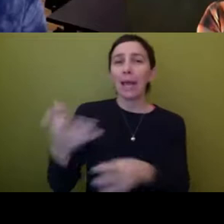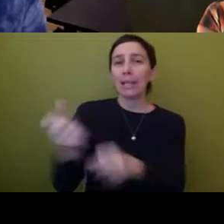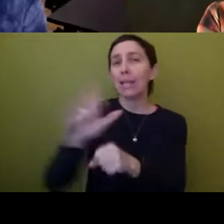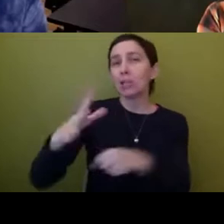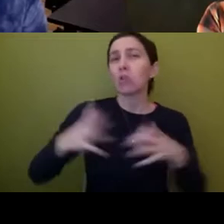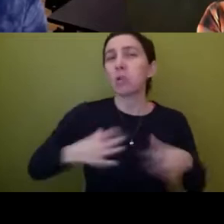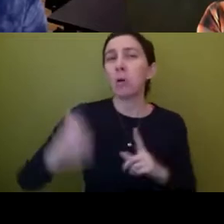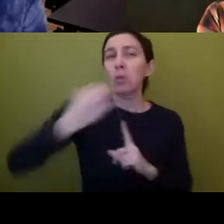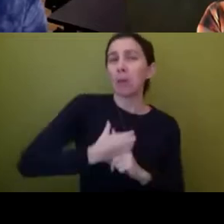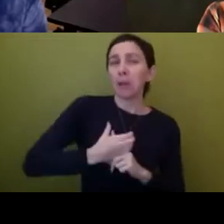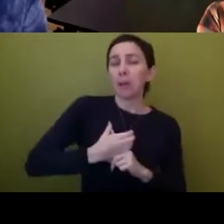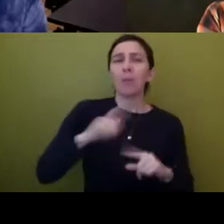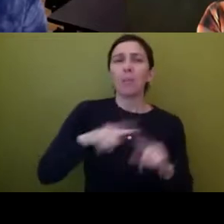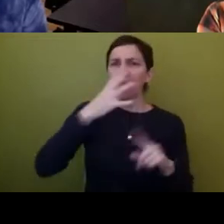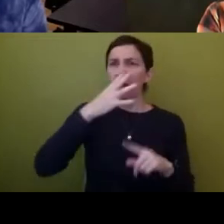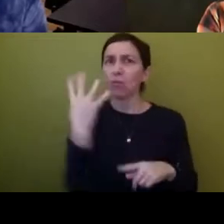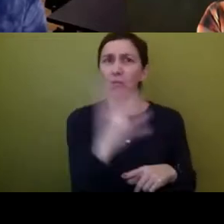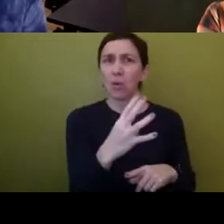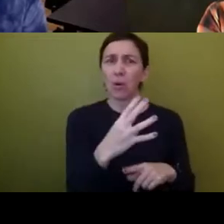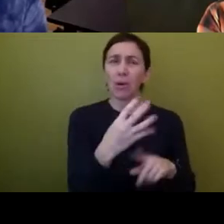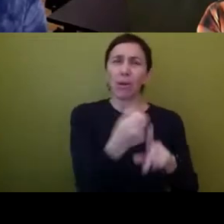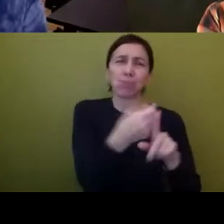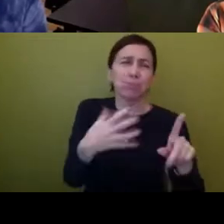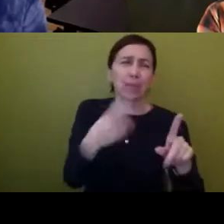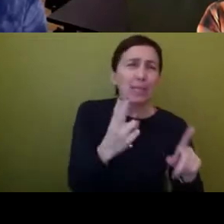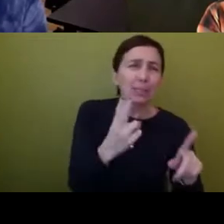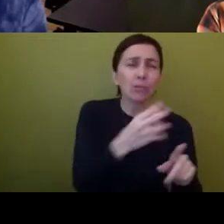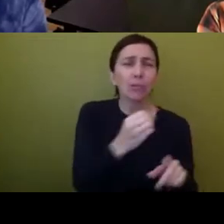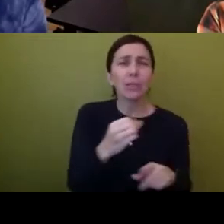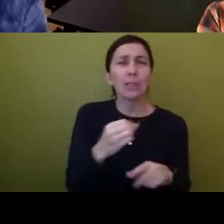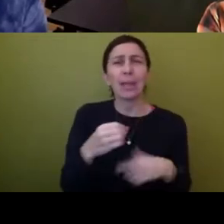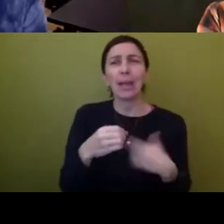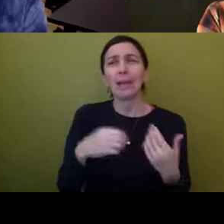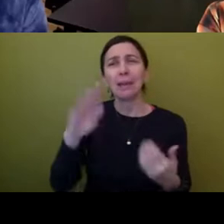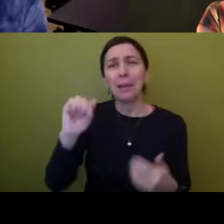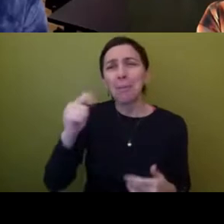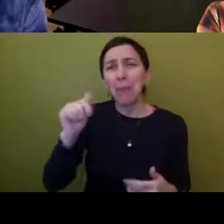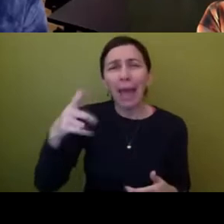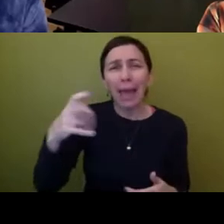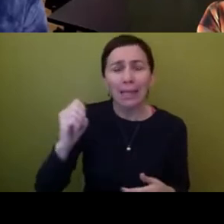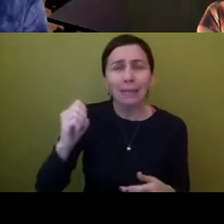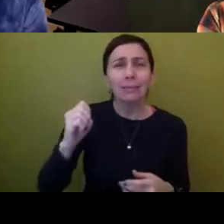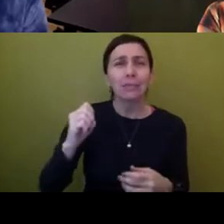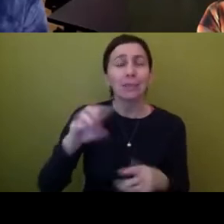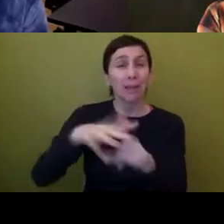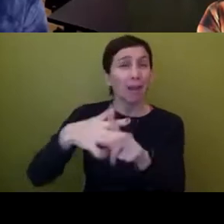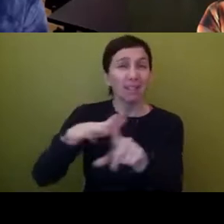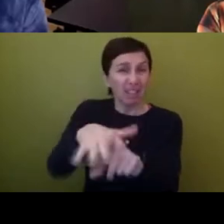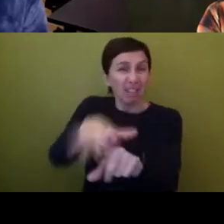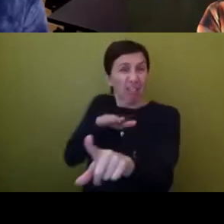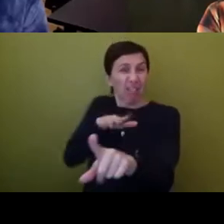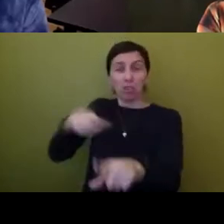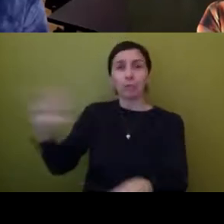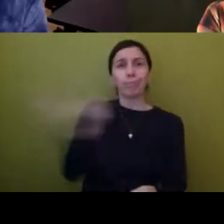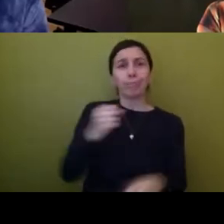disregards all, all that, all that baggage that comes with it or a decontextualizes it actually is what it does. So,